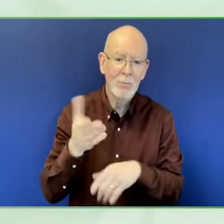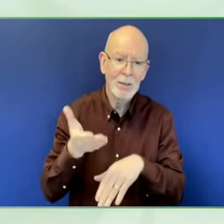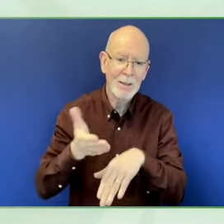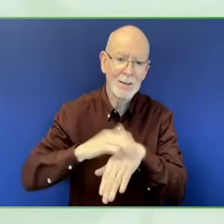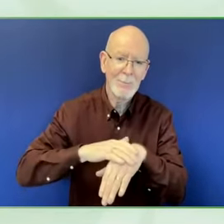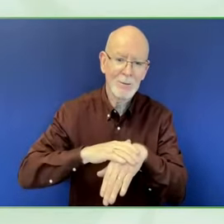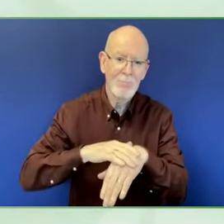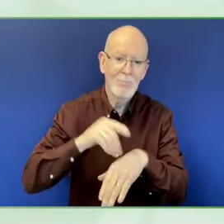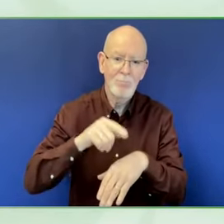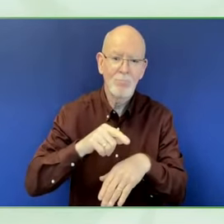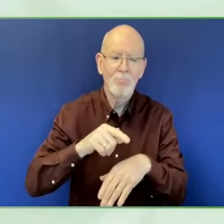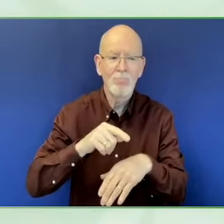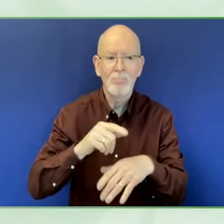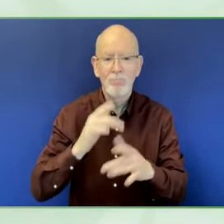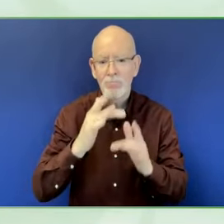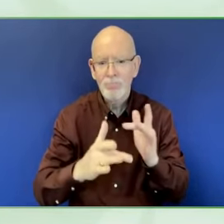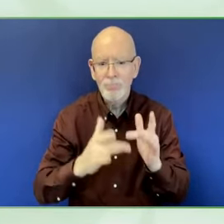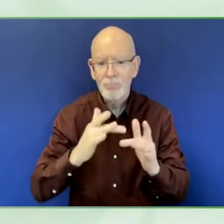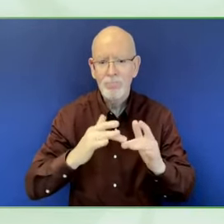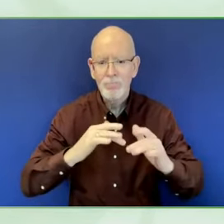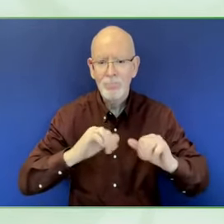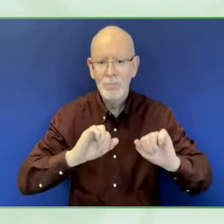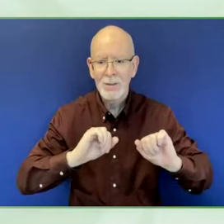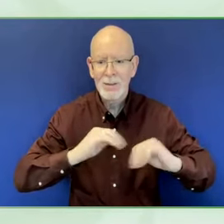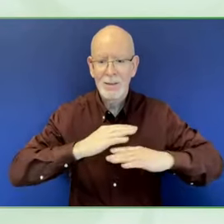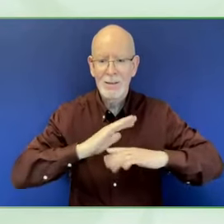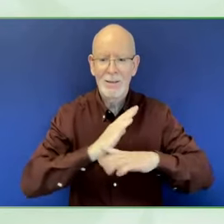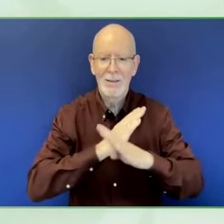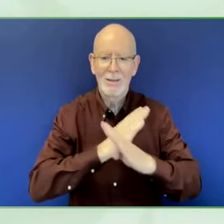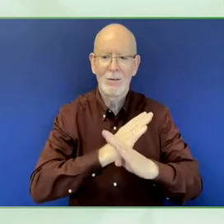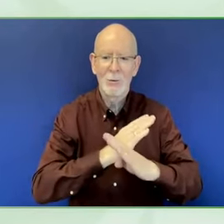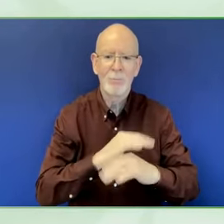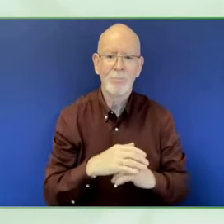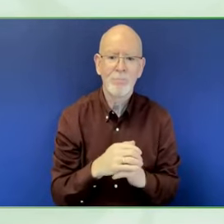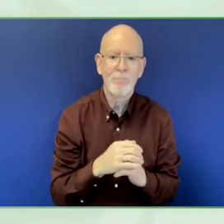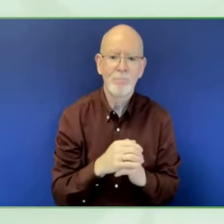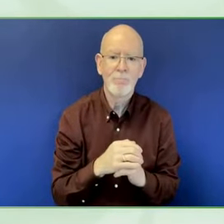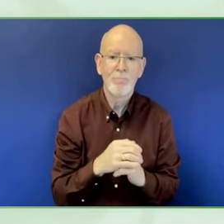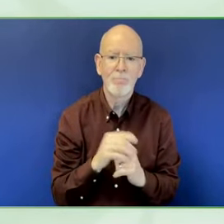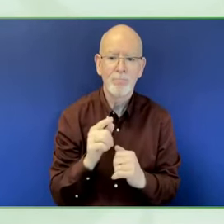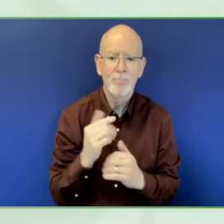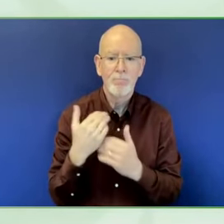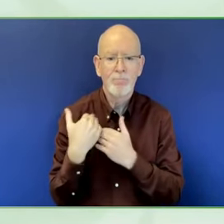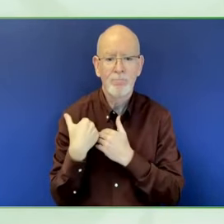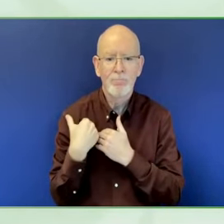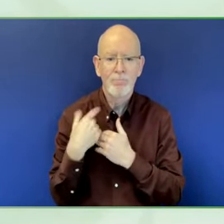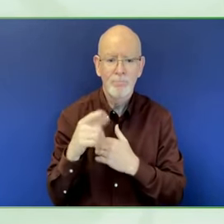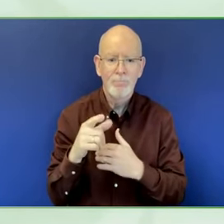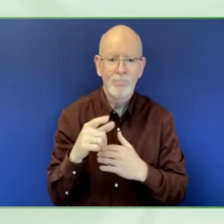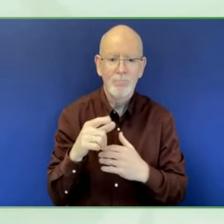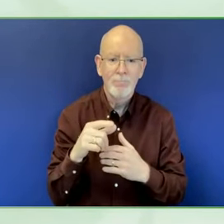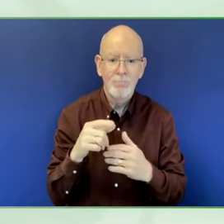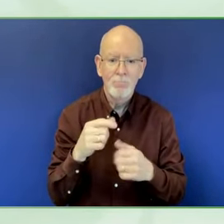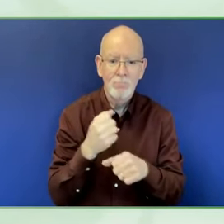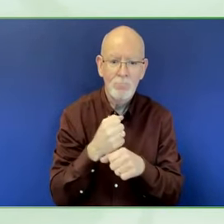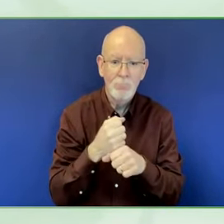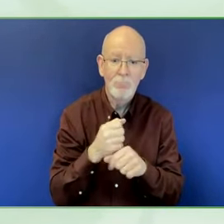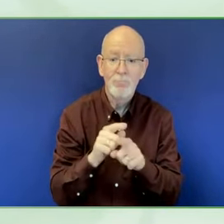he's a specialized his marketing manager is specialized in biometrics authentication products